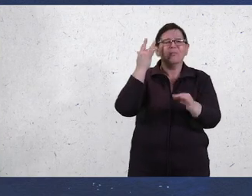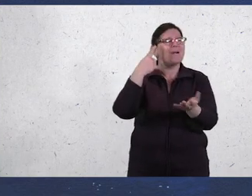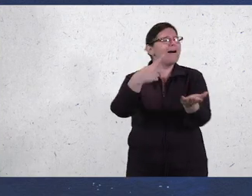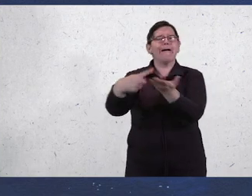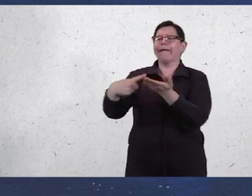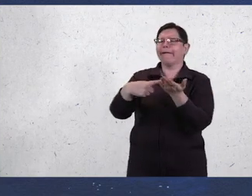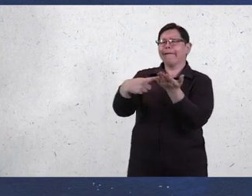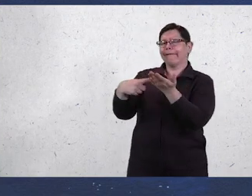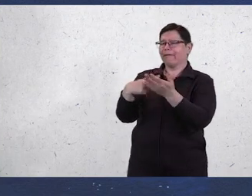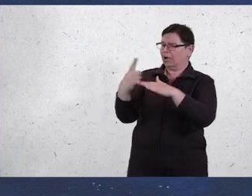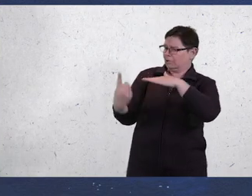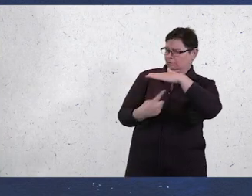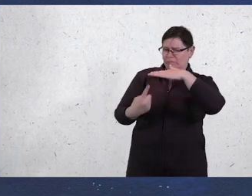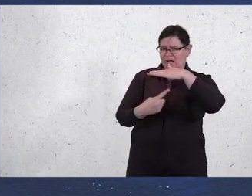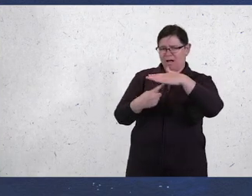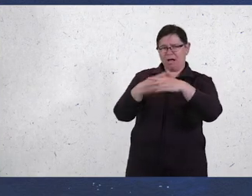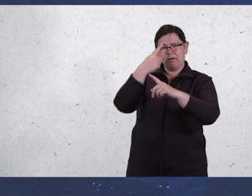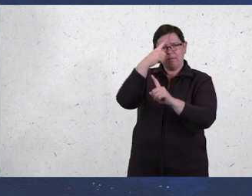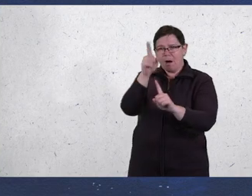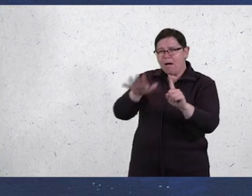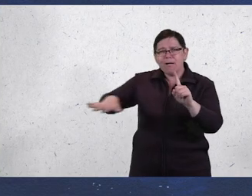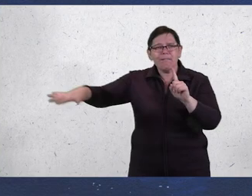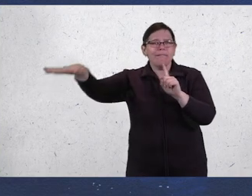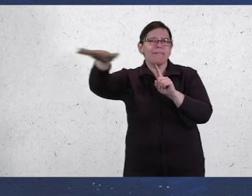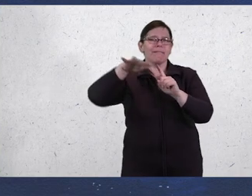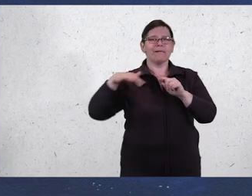talked about when it happens to be abled bodied?